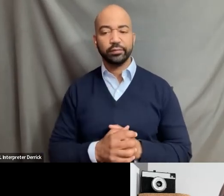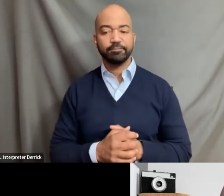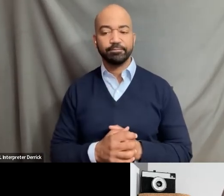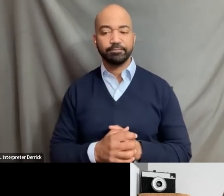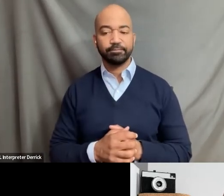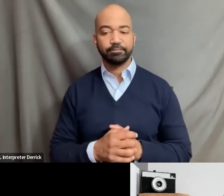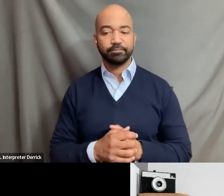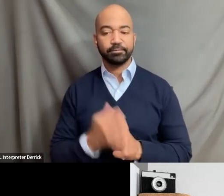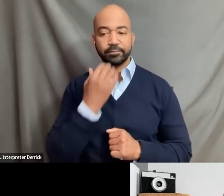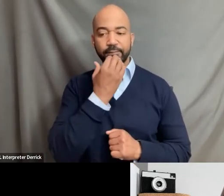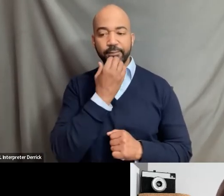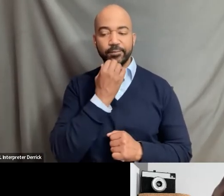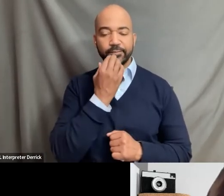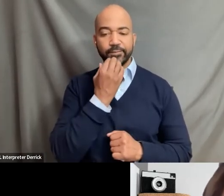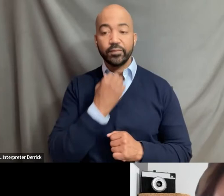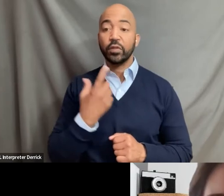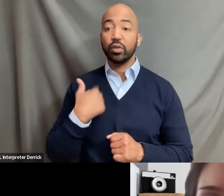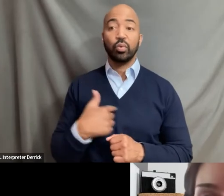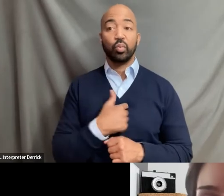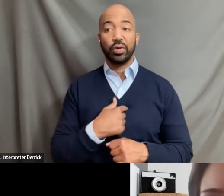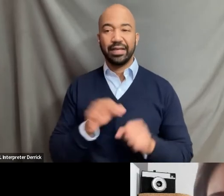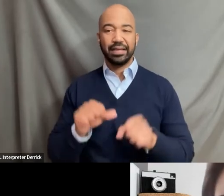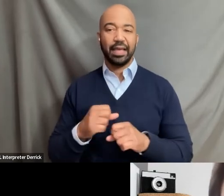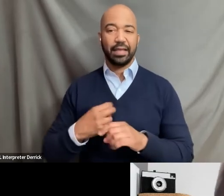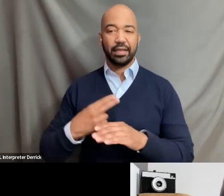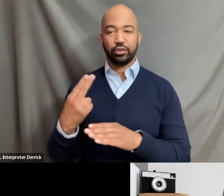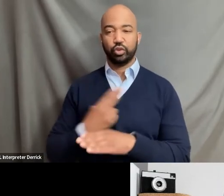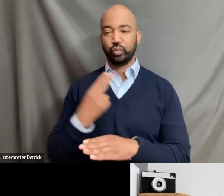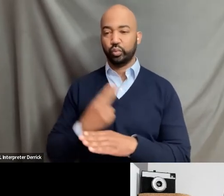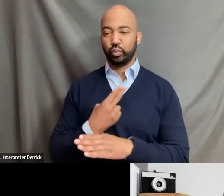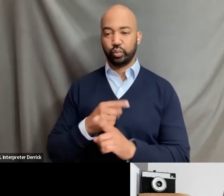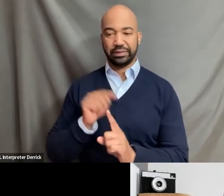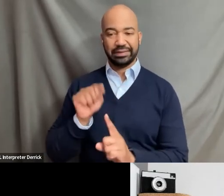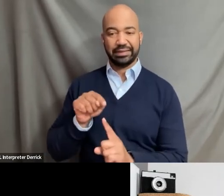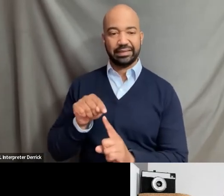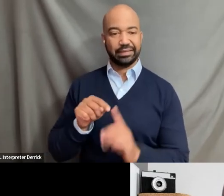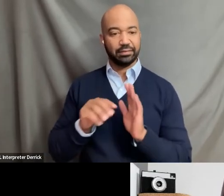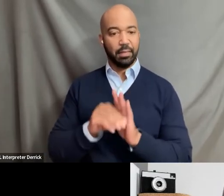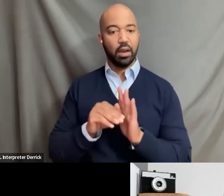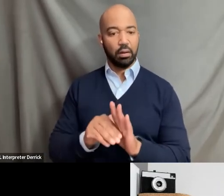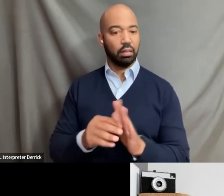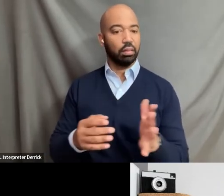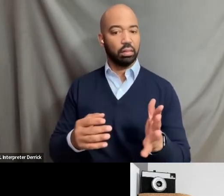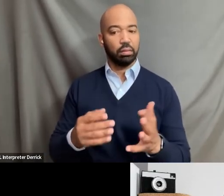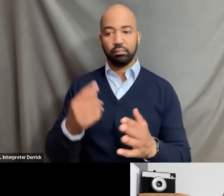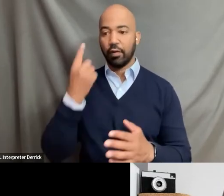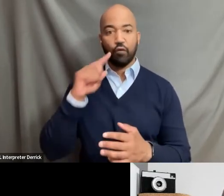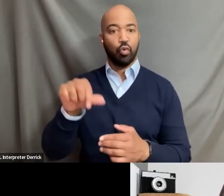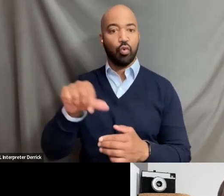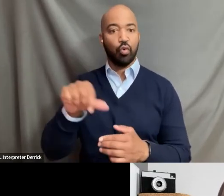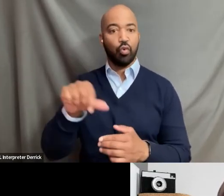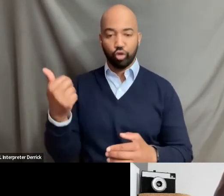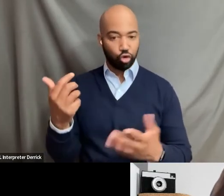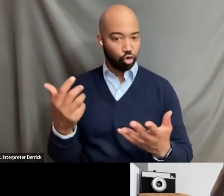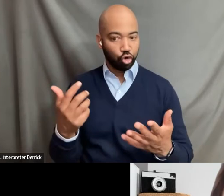could, we could use this, this model to, to investigate